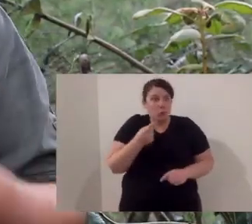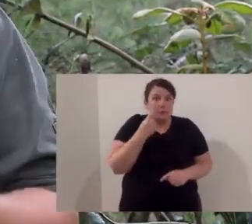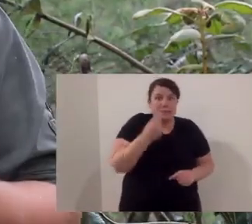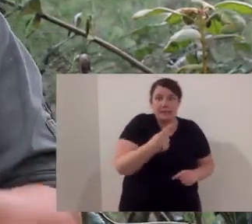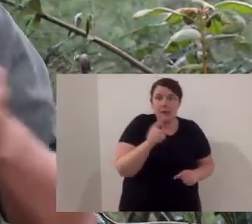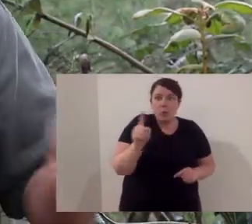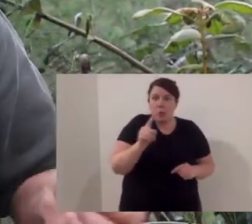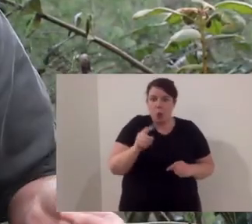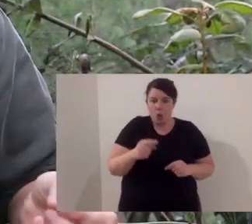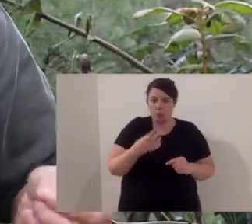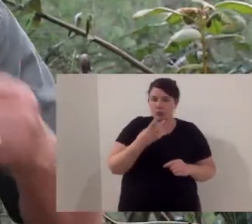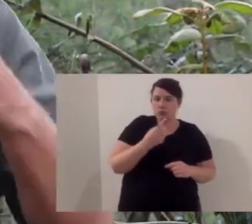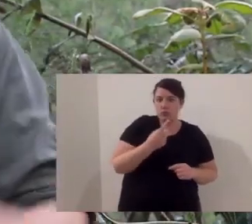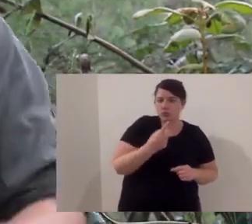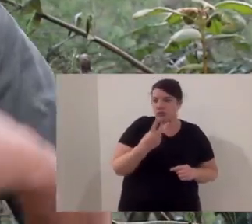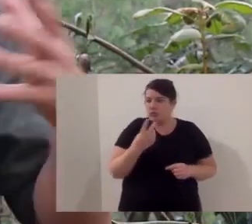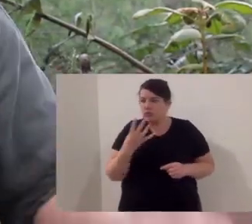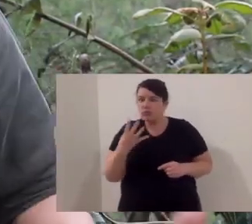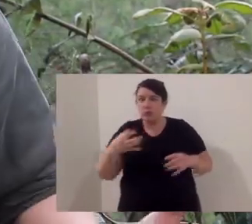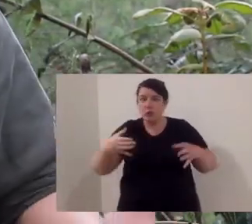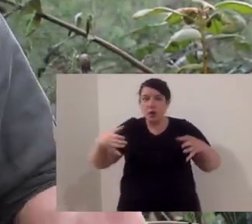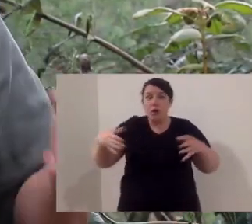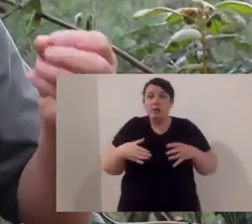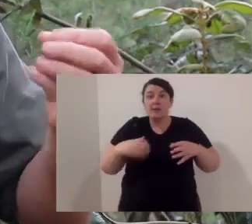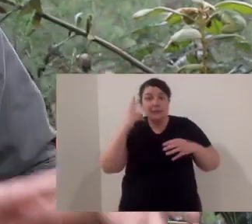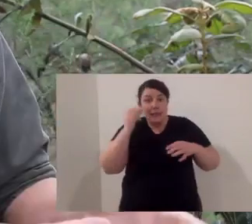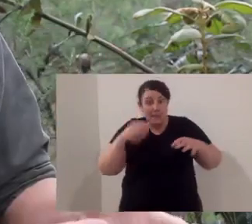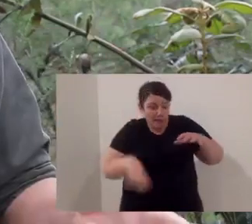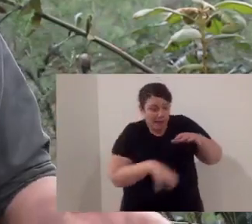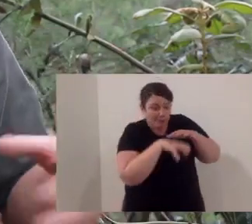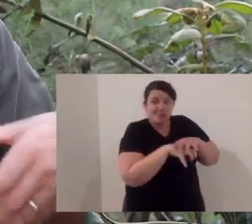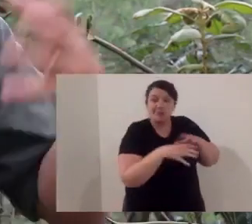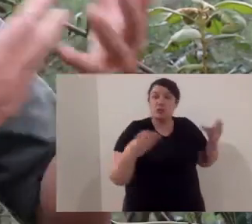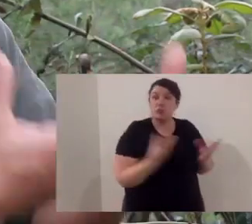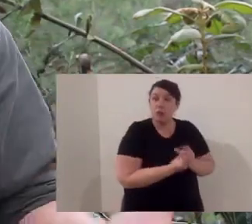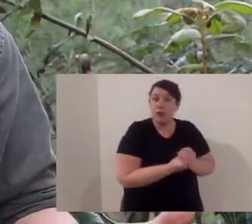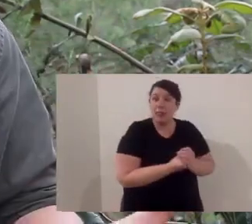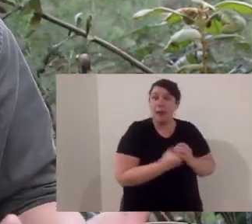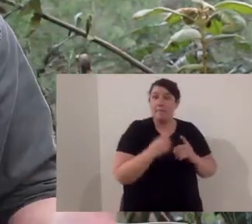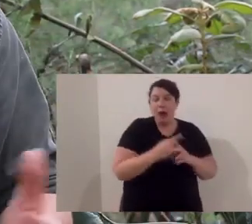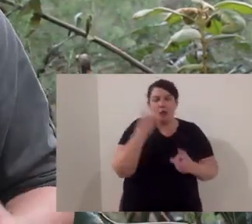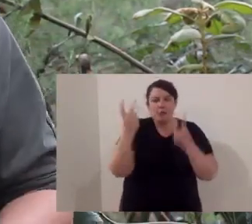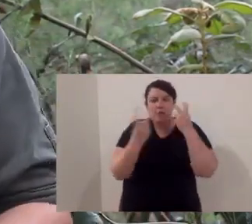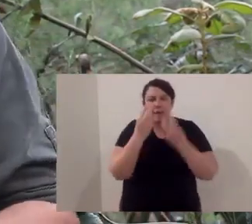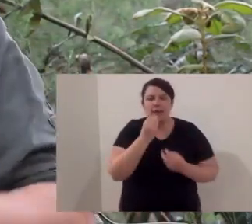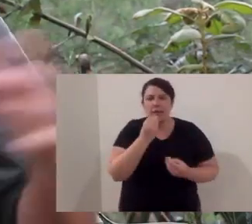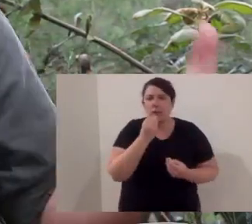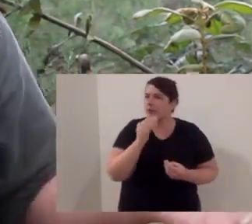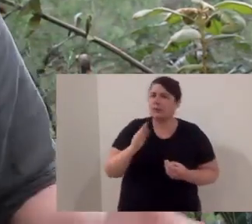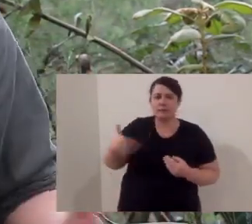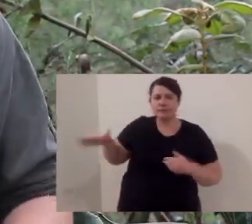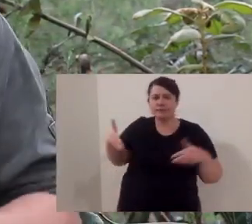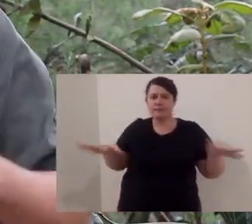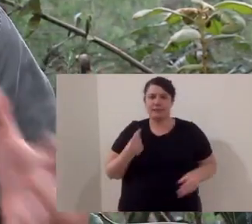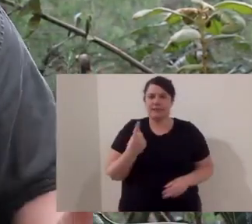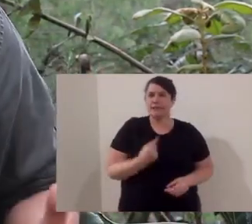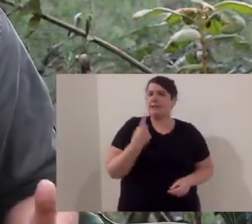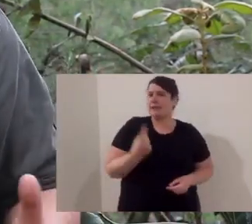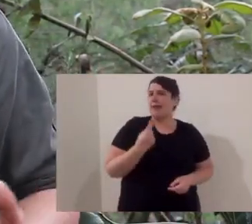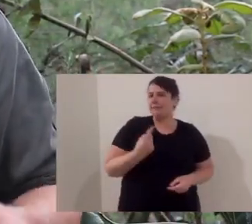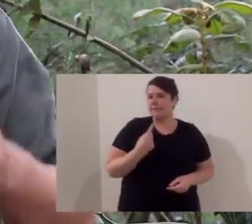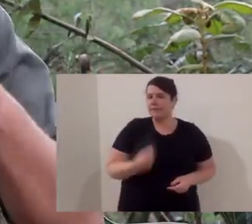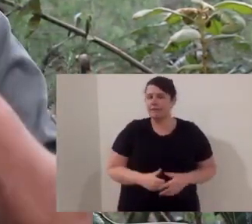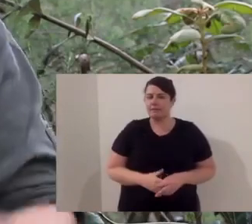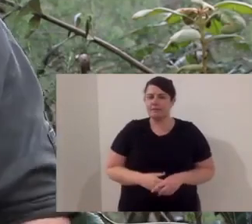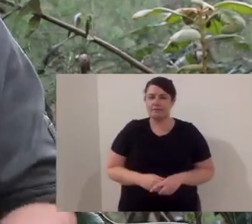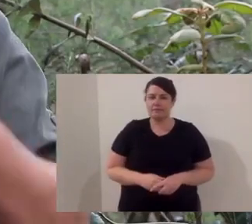It's not unheard of that multiple quolls can be denning together or where they sleep. But they don't hunt in a pack or anything like